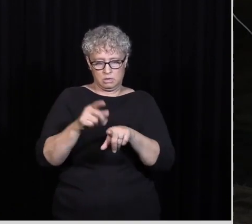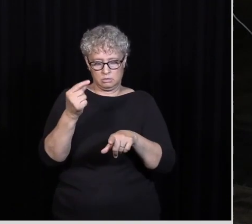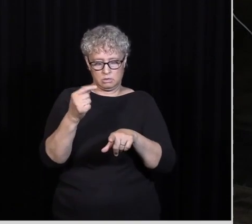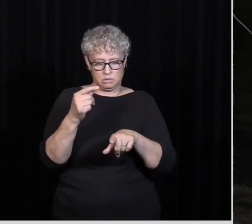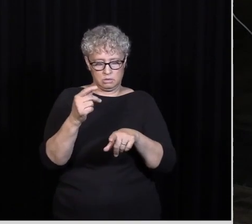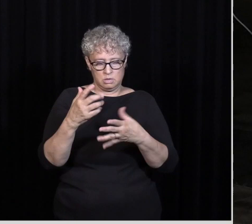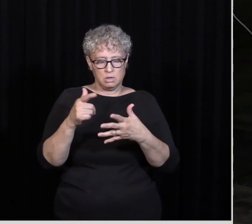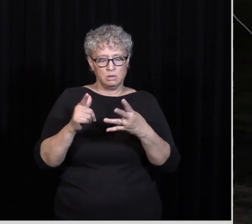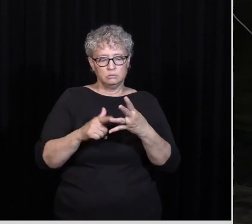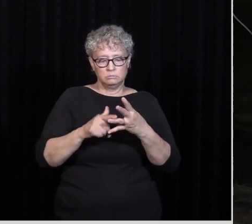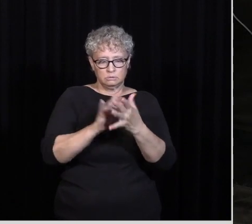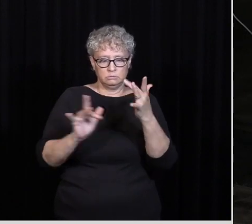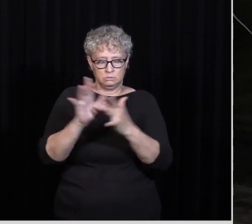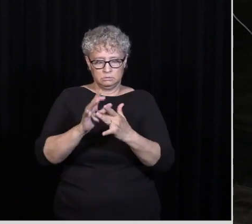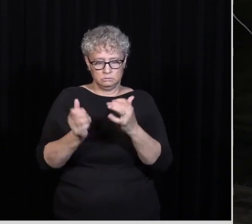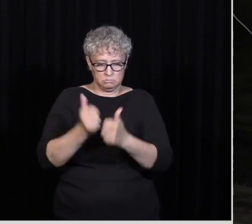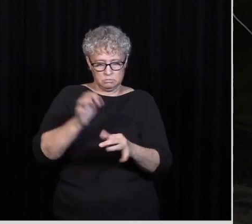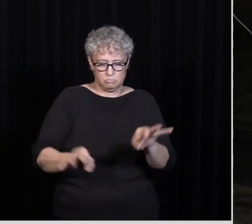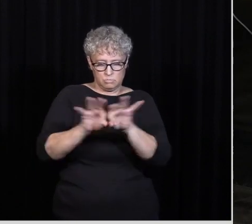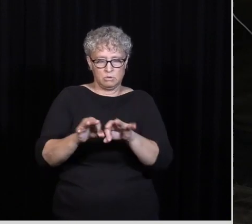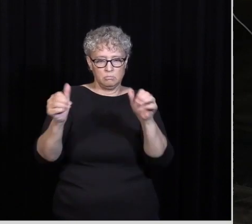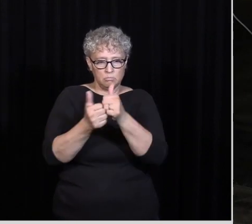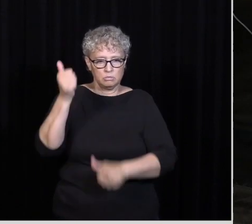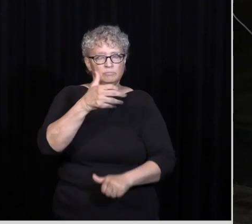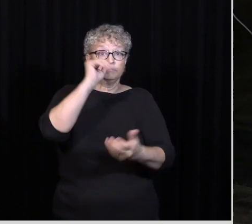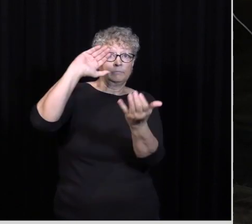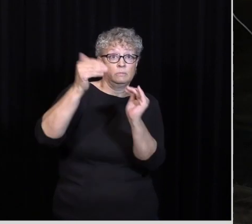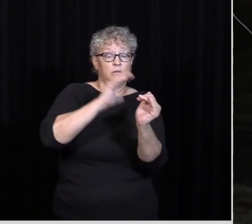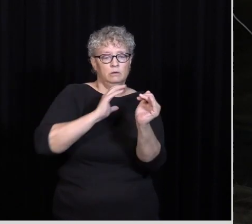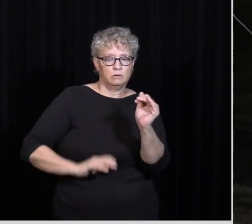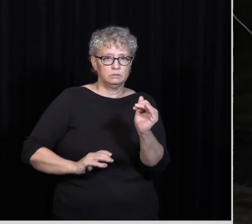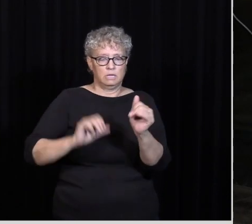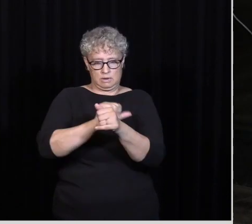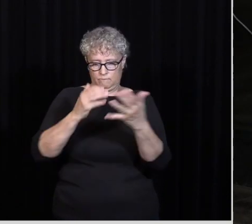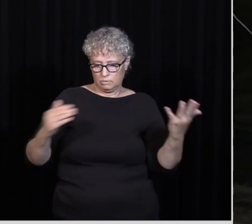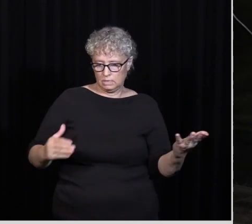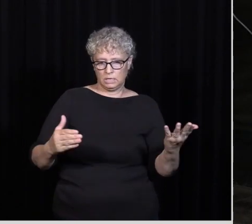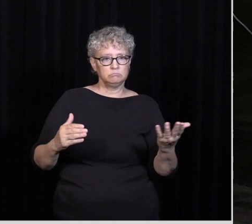That Jesus Matters Most And Compared to Christ Everything Else Is Complete